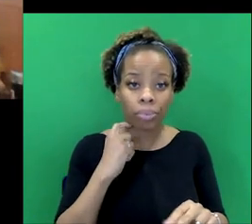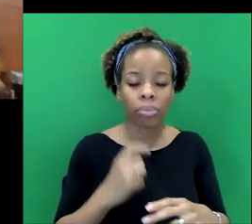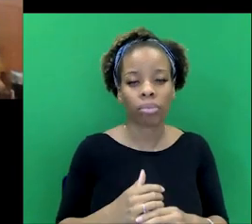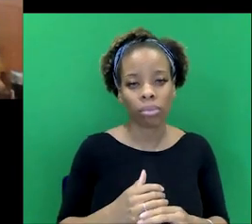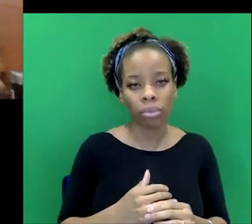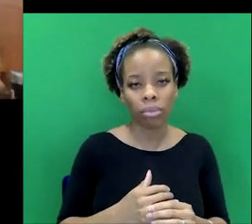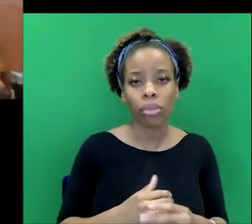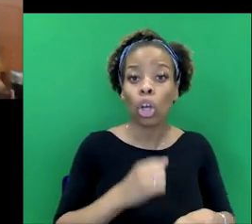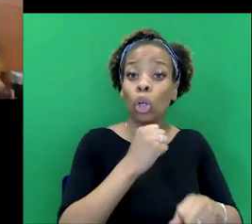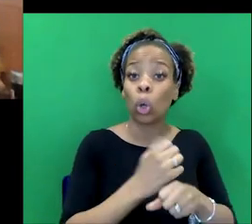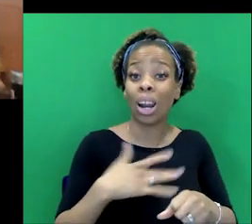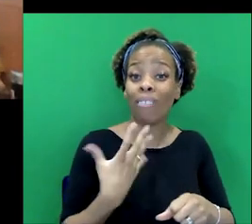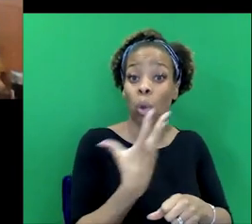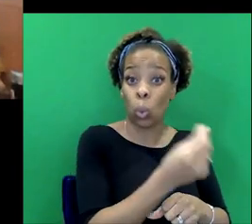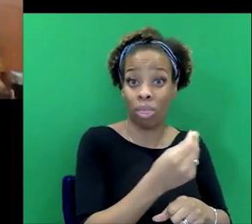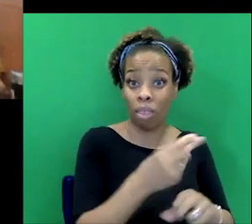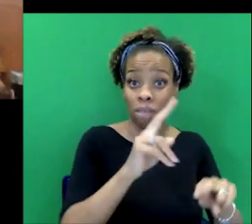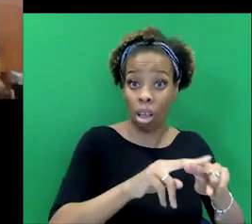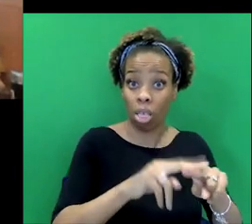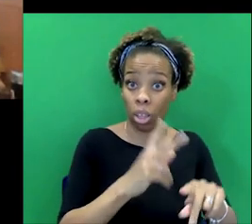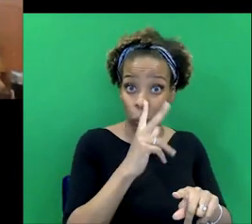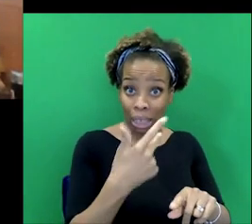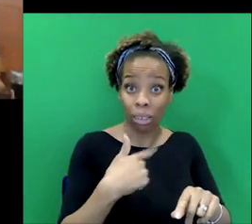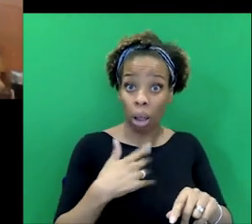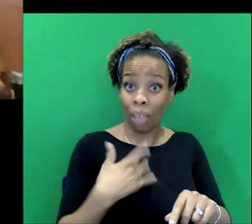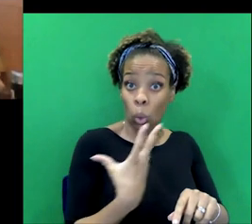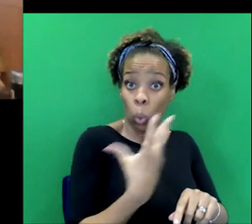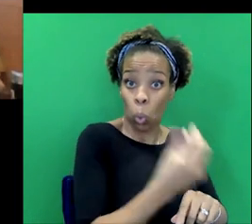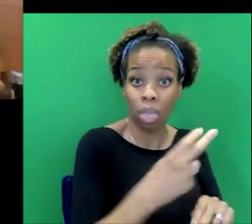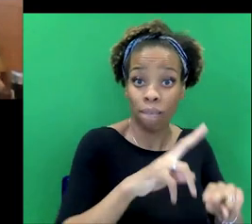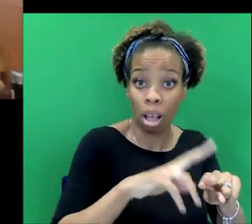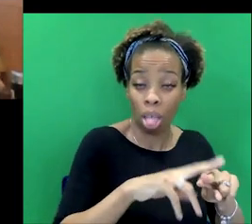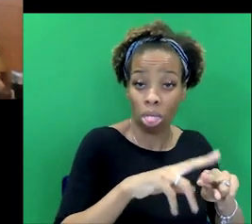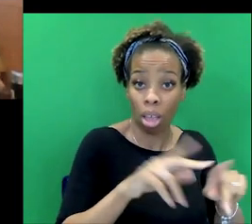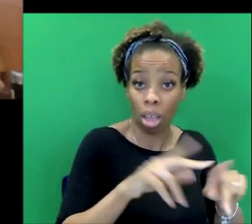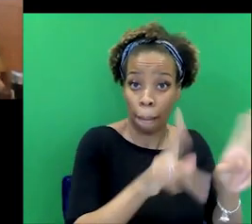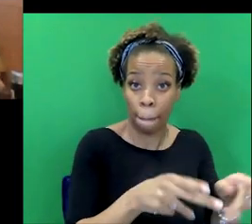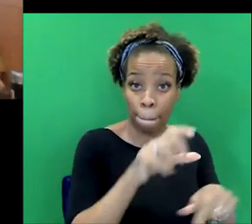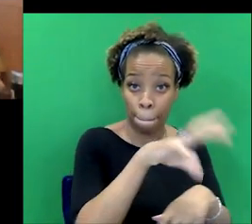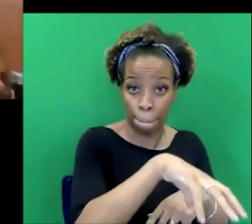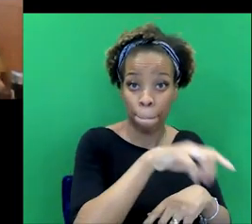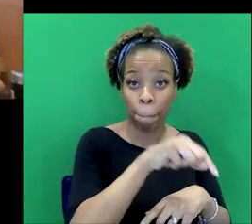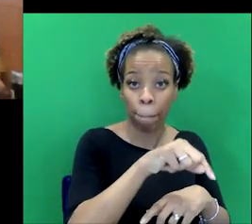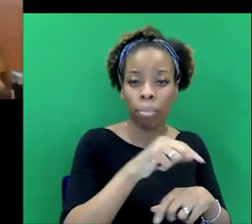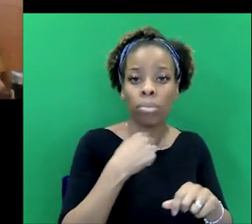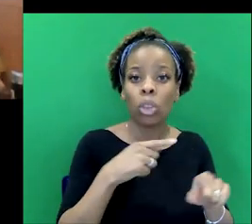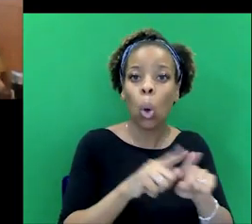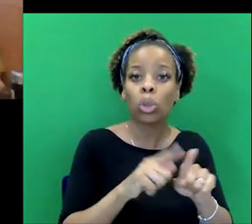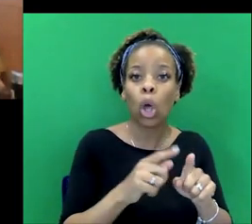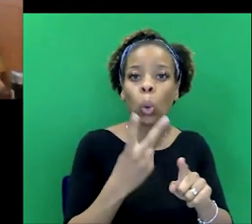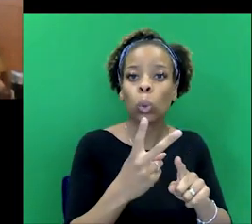George lives with his father. He's 28 year old, but he lives in the vicarage with his father and his two other, uh, siblings.